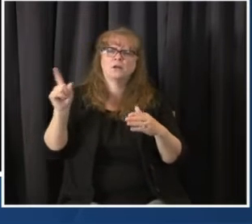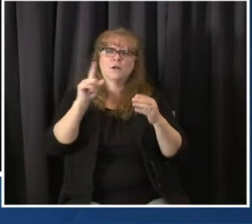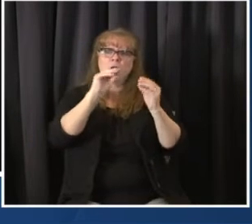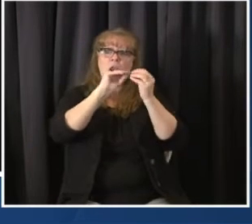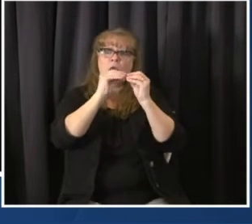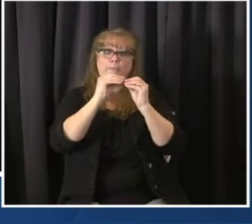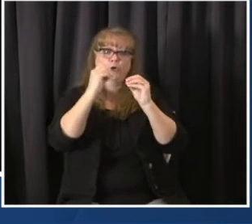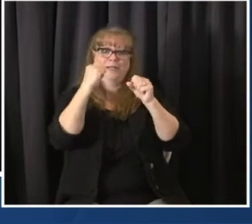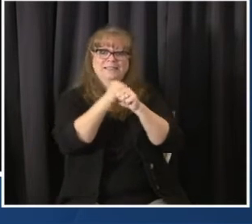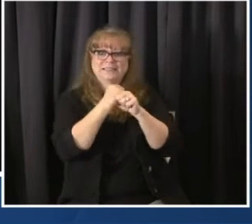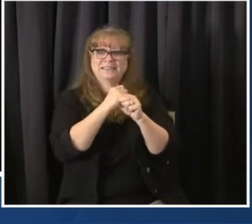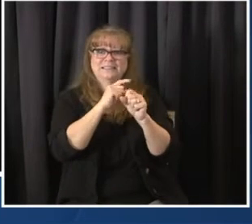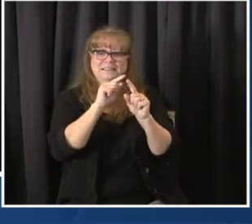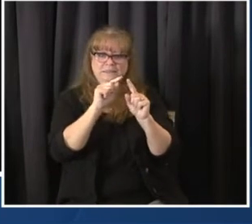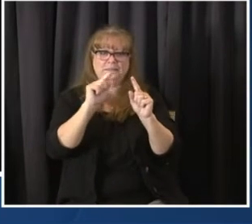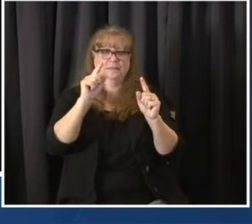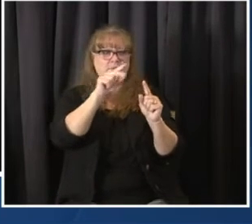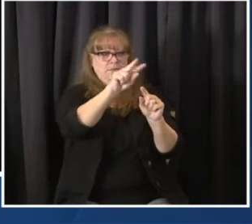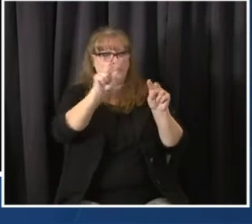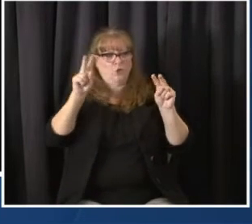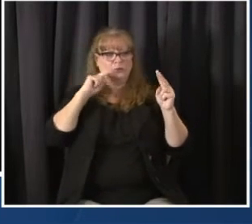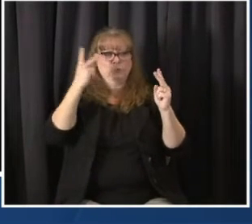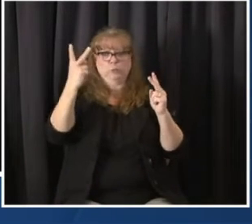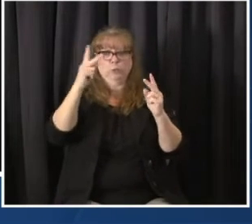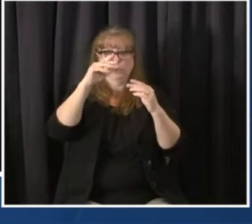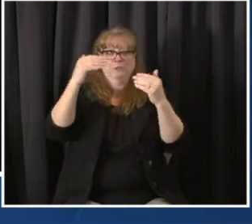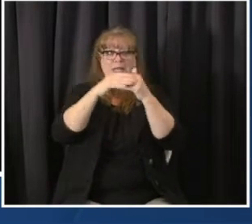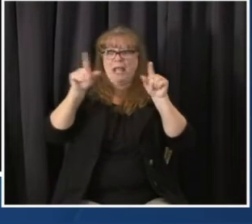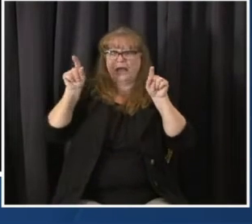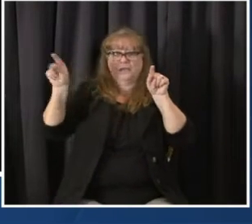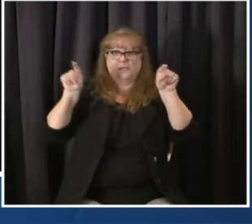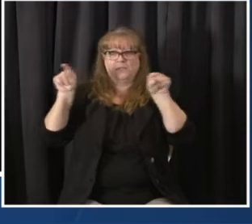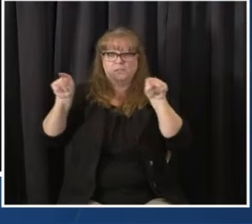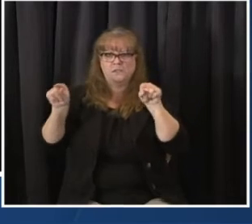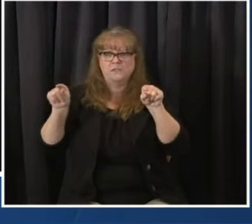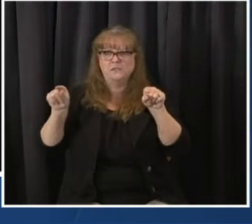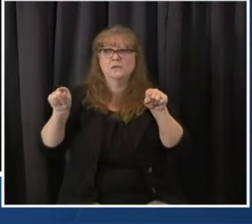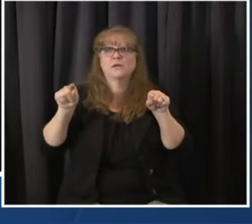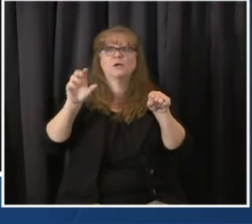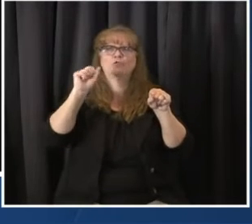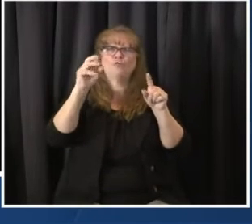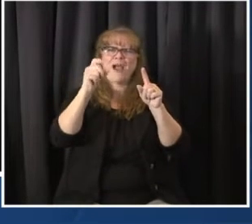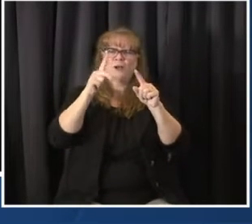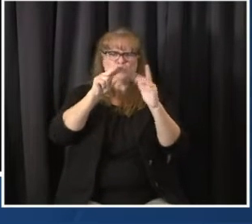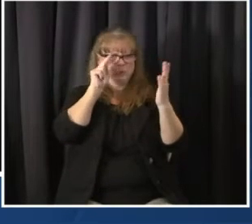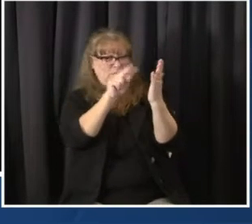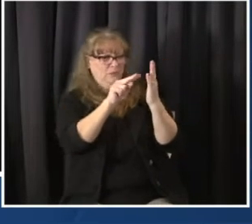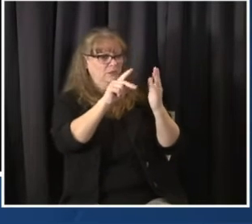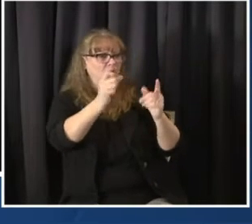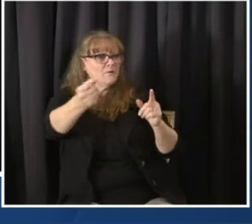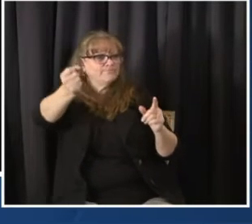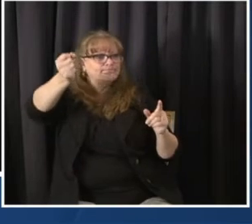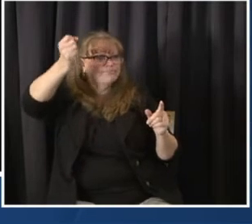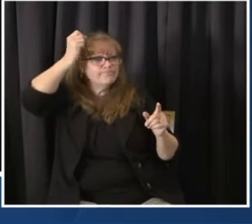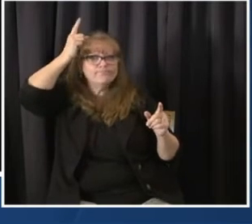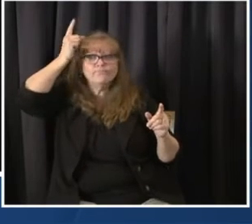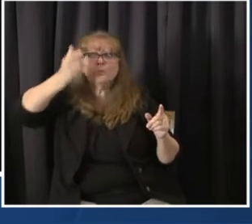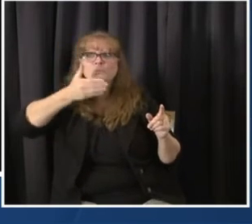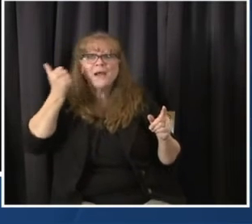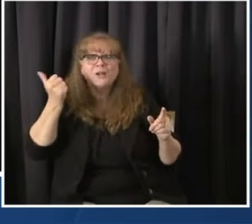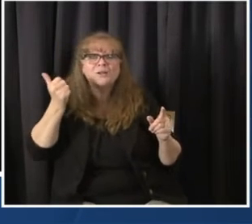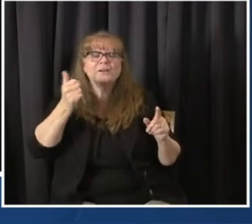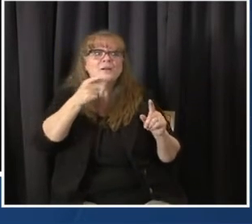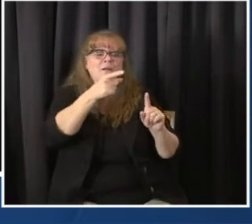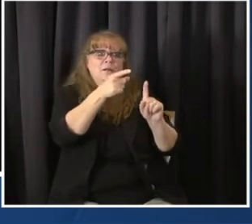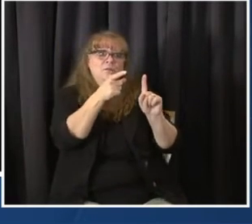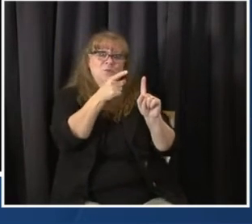modeling team to try and help us understand the potential impact that vaccine, as well as continued social distancing